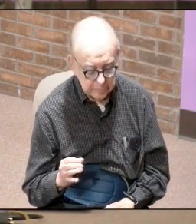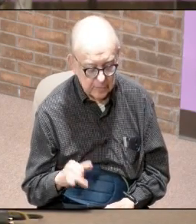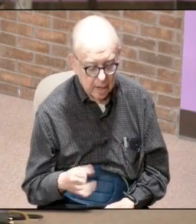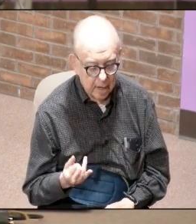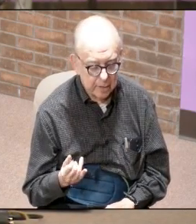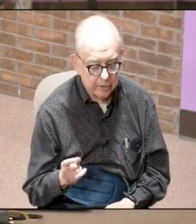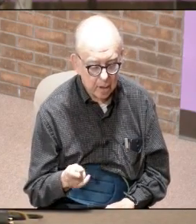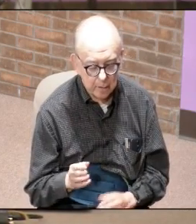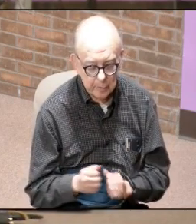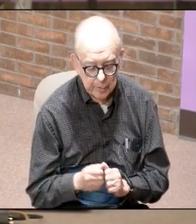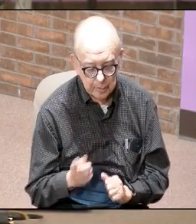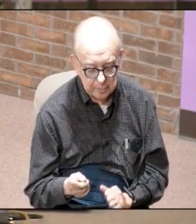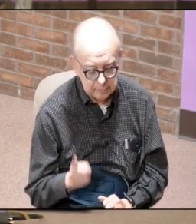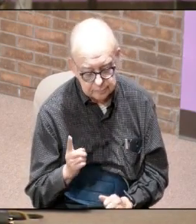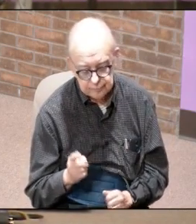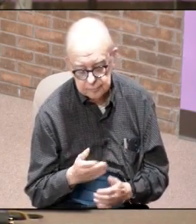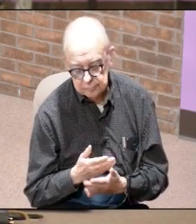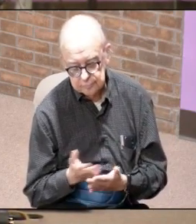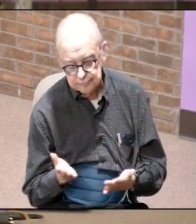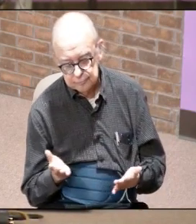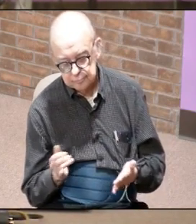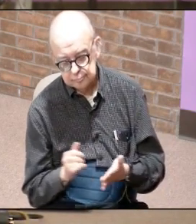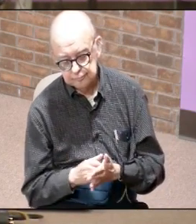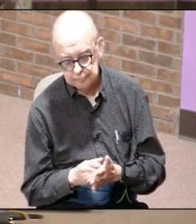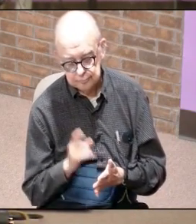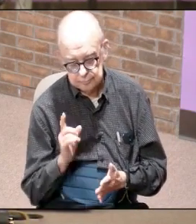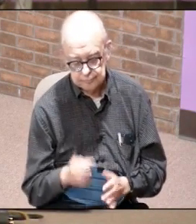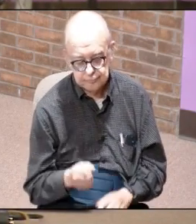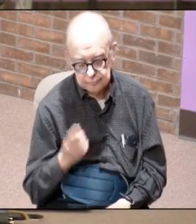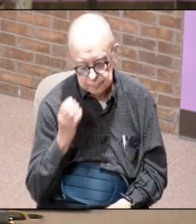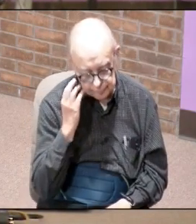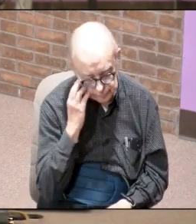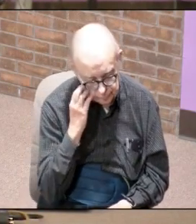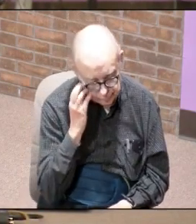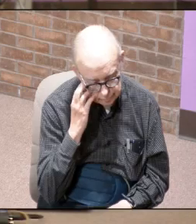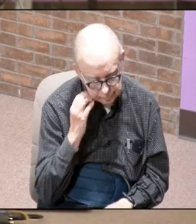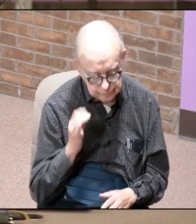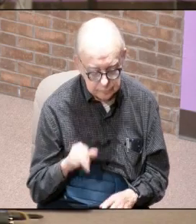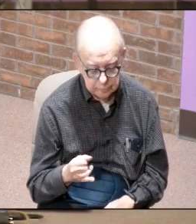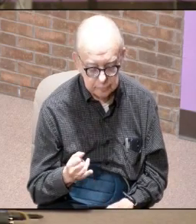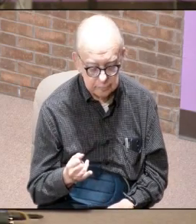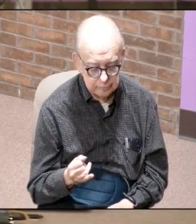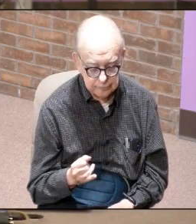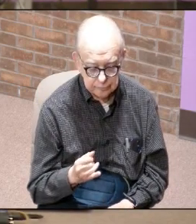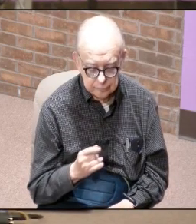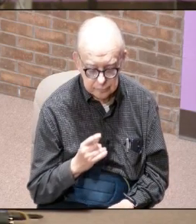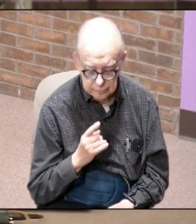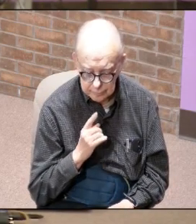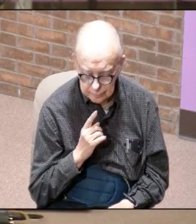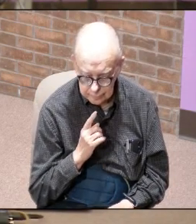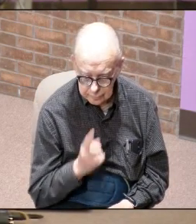you and one of the things that you need to understand is he he's very